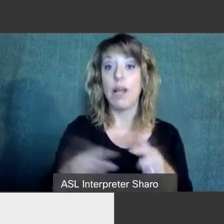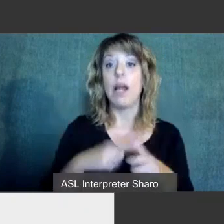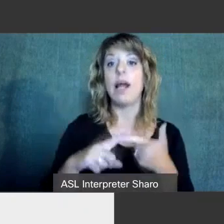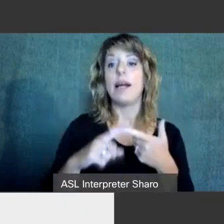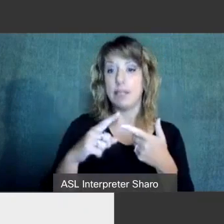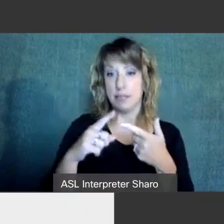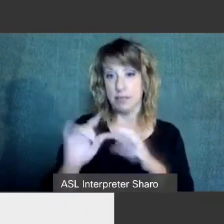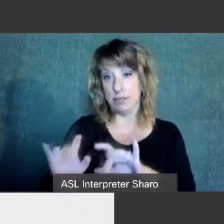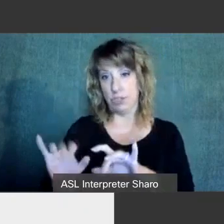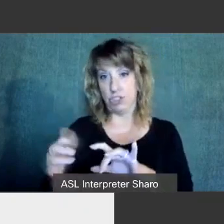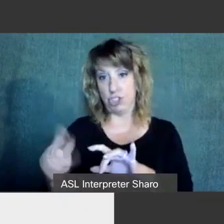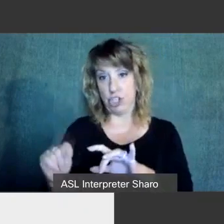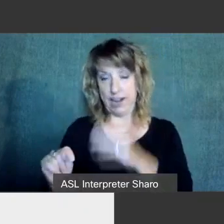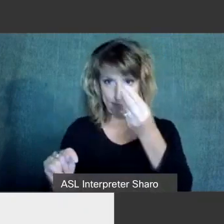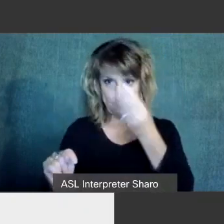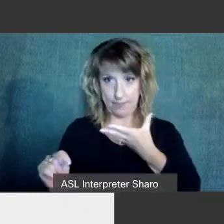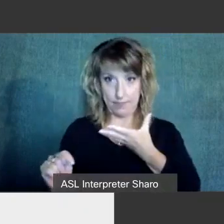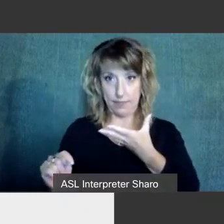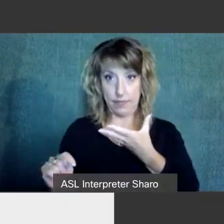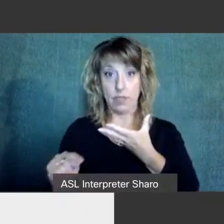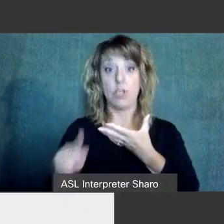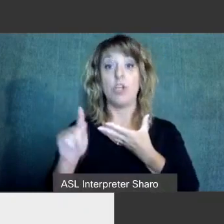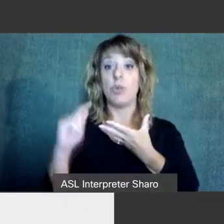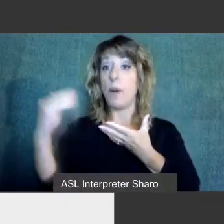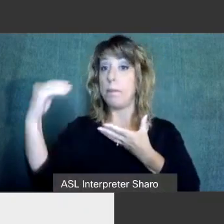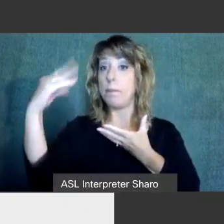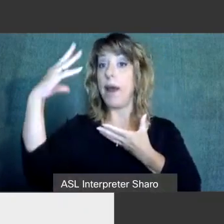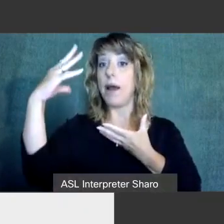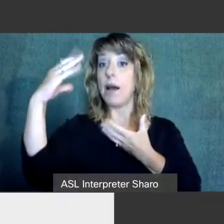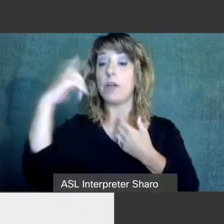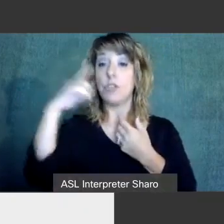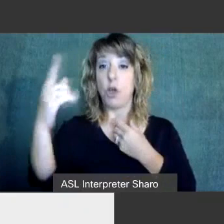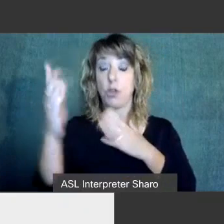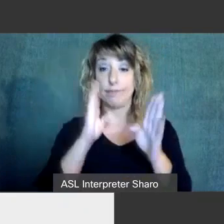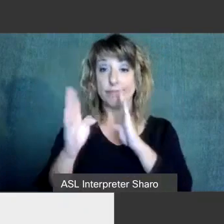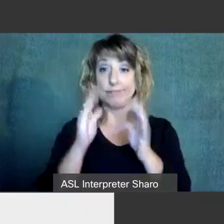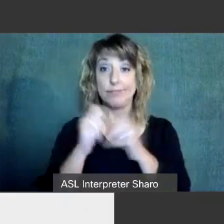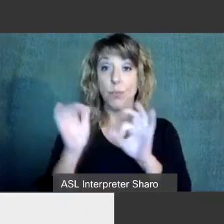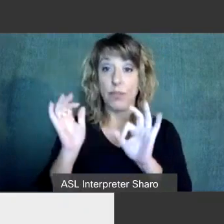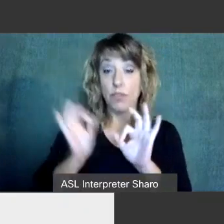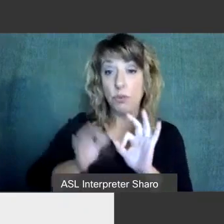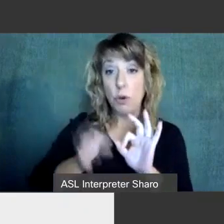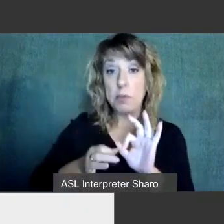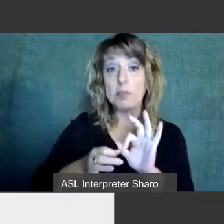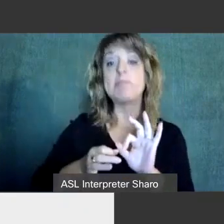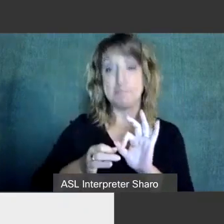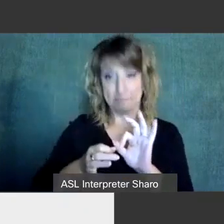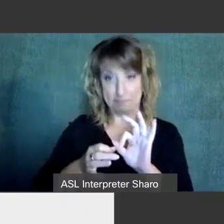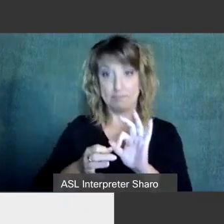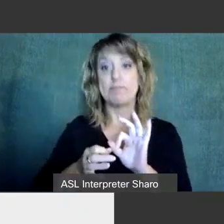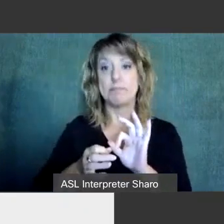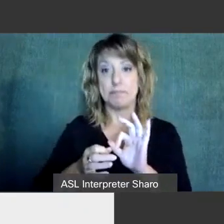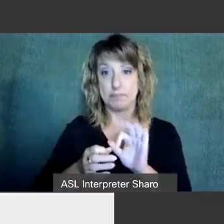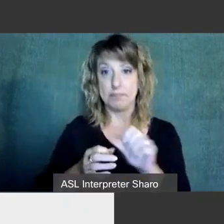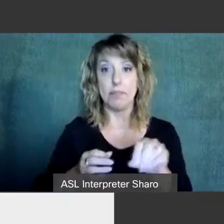box. If you need your video to communicate with the ASL interpreter, we will then turn your